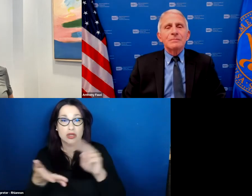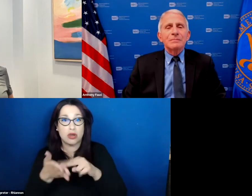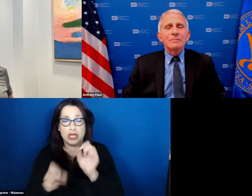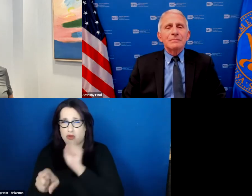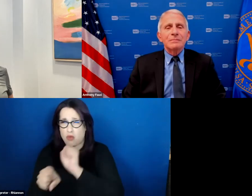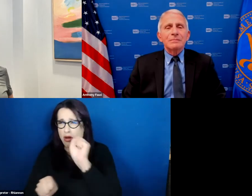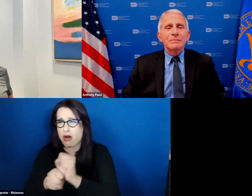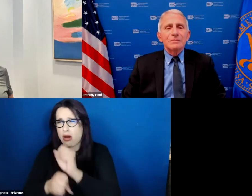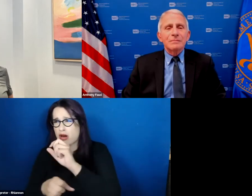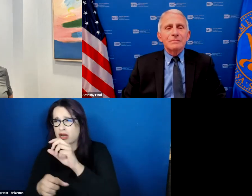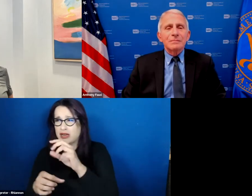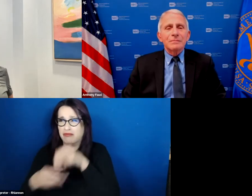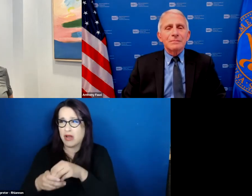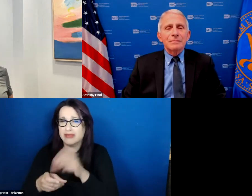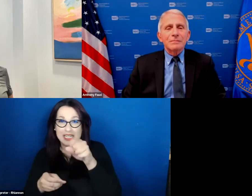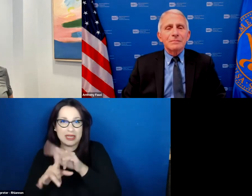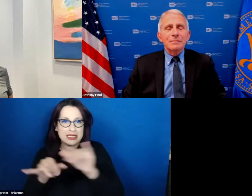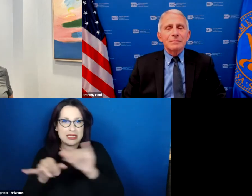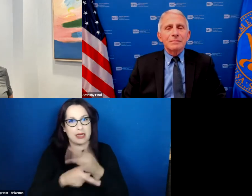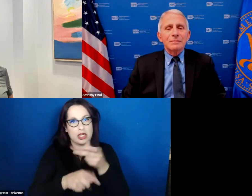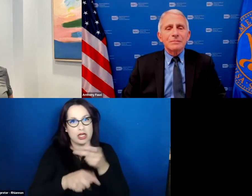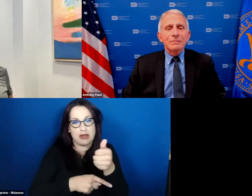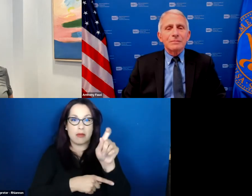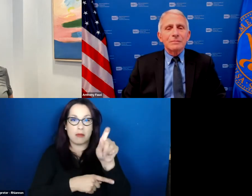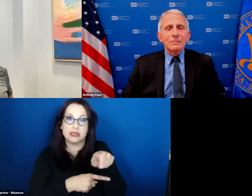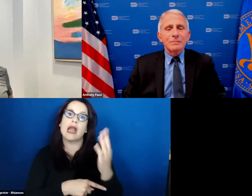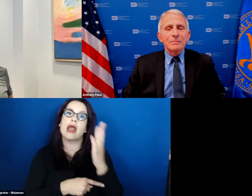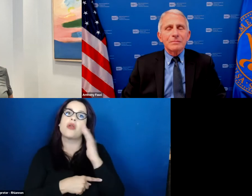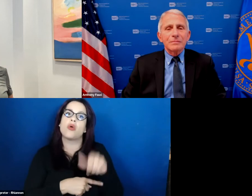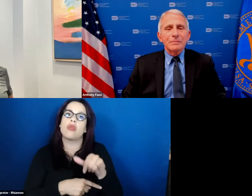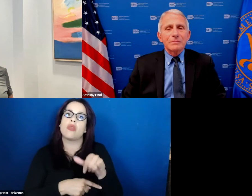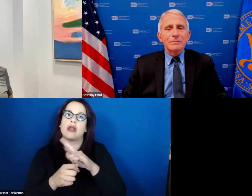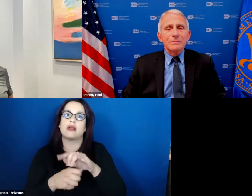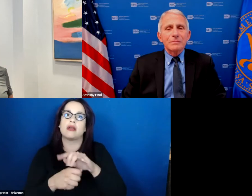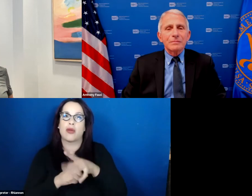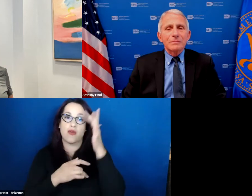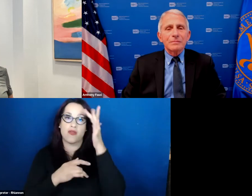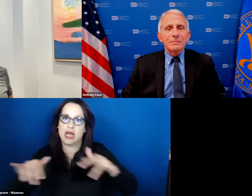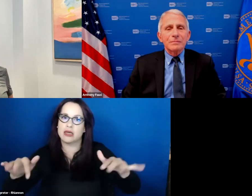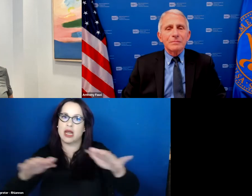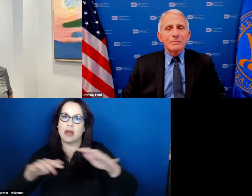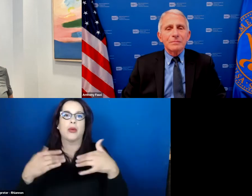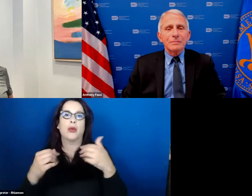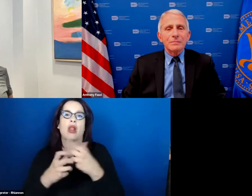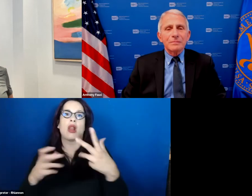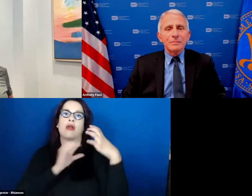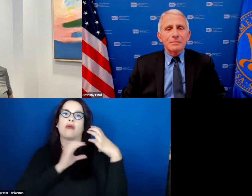and I know that the pandemic has been an enormous uh burden on your shoulders that you have worked